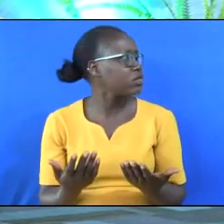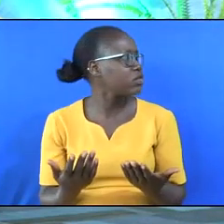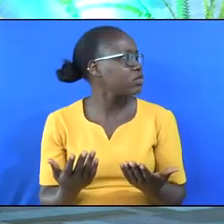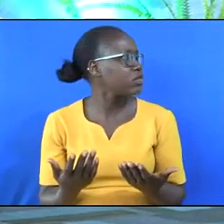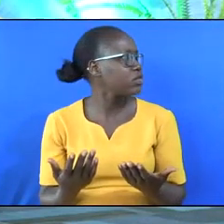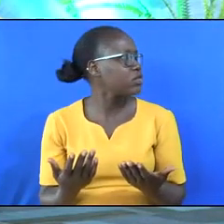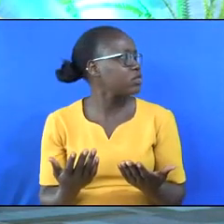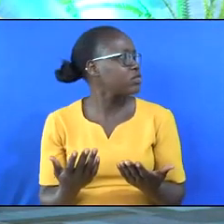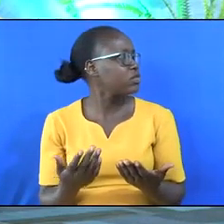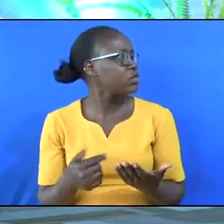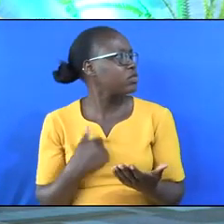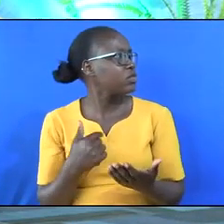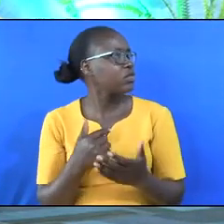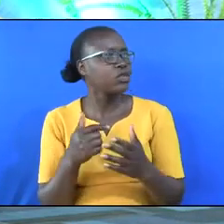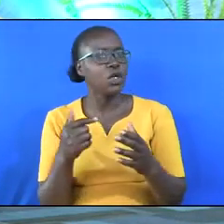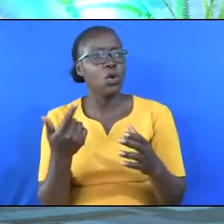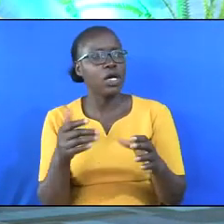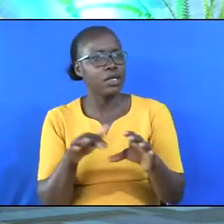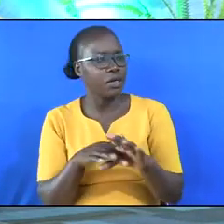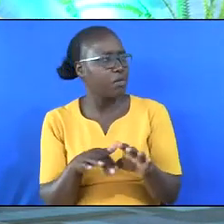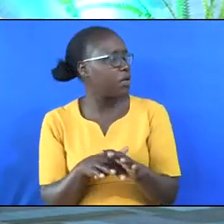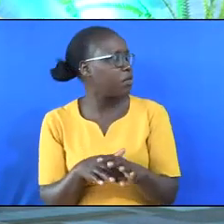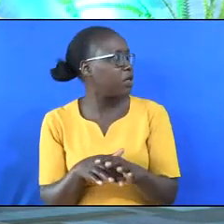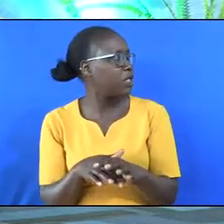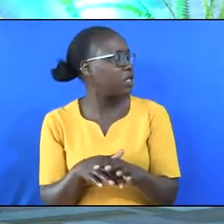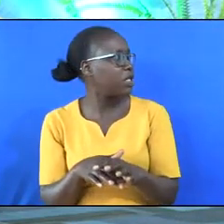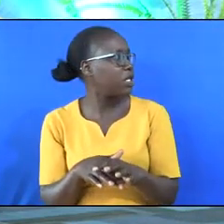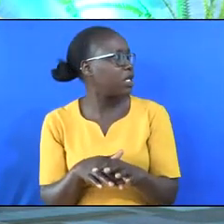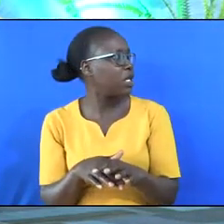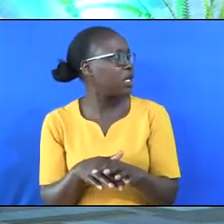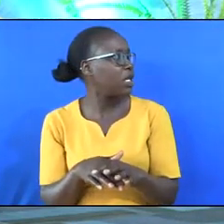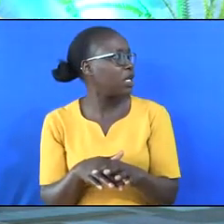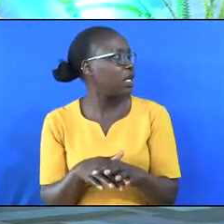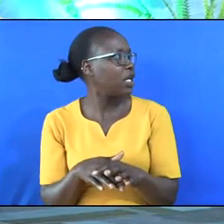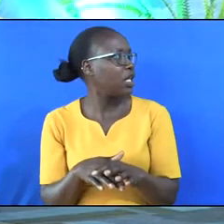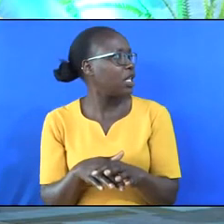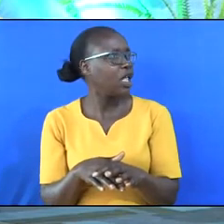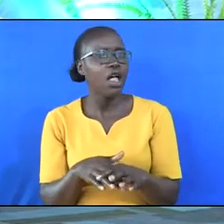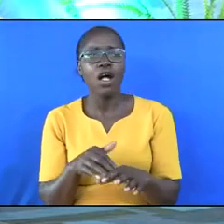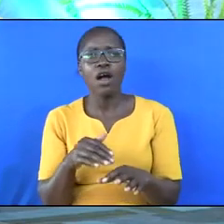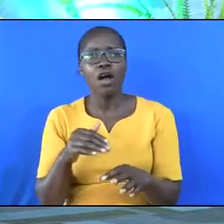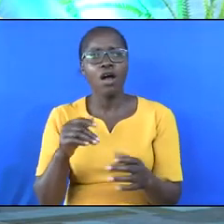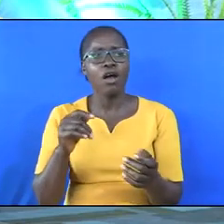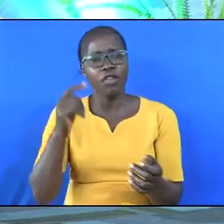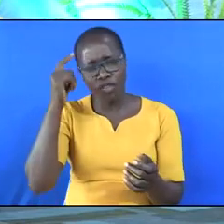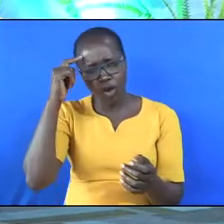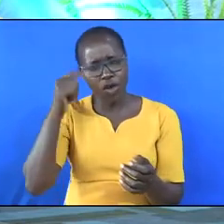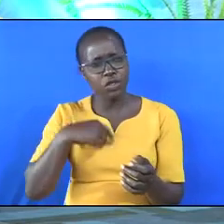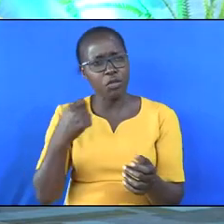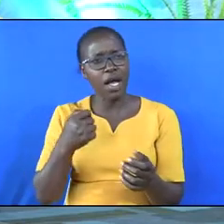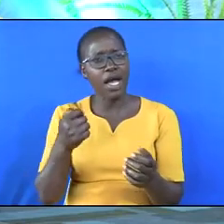One of my colleagues had mistaken my door for a urinal because of alcohol.